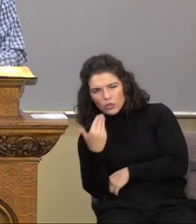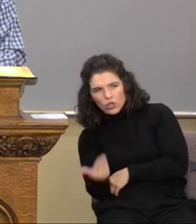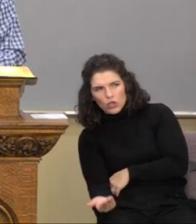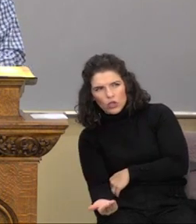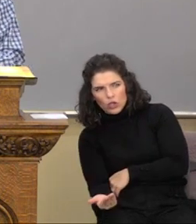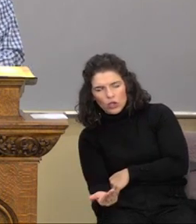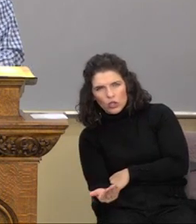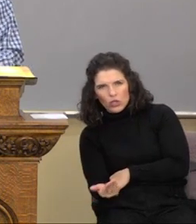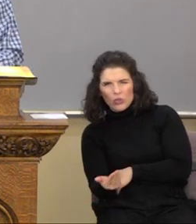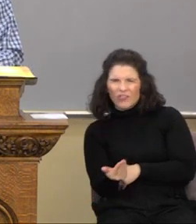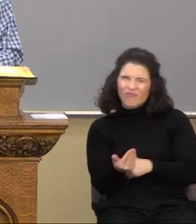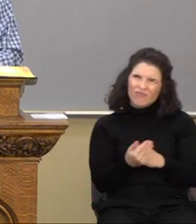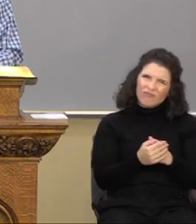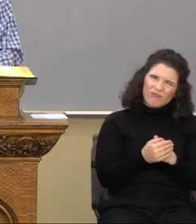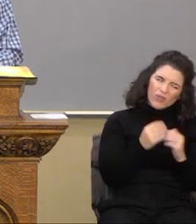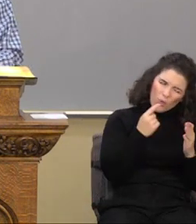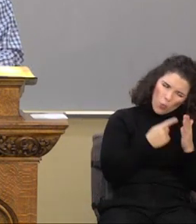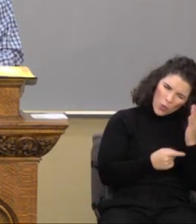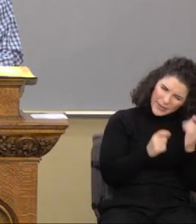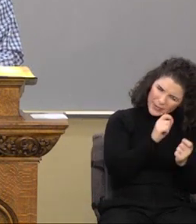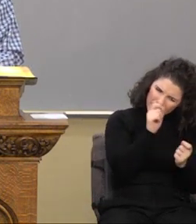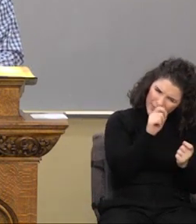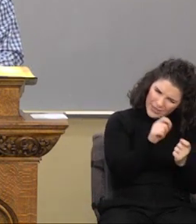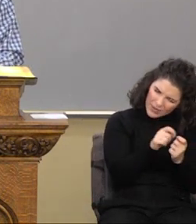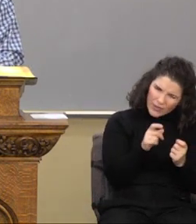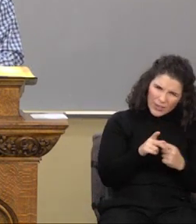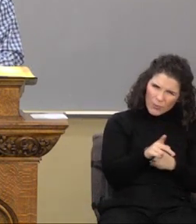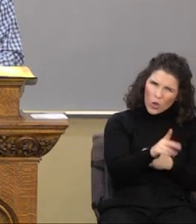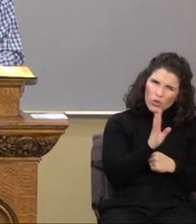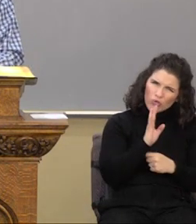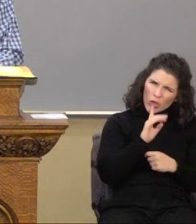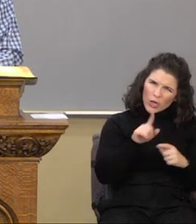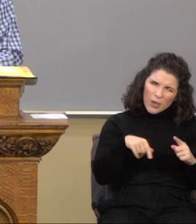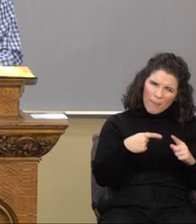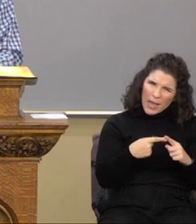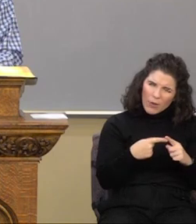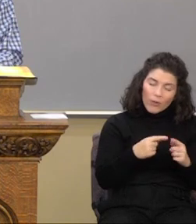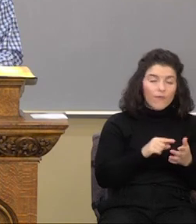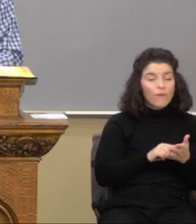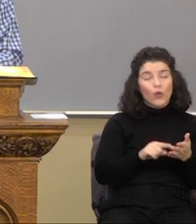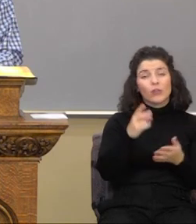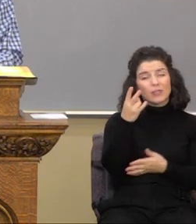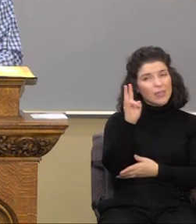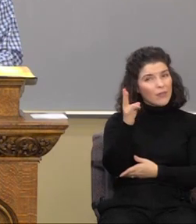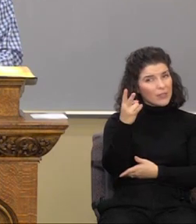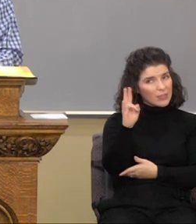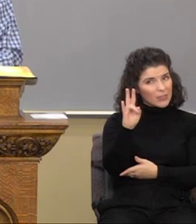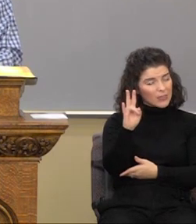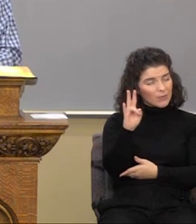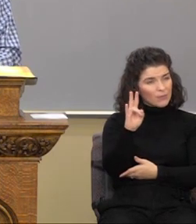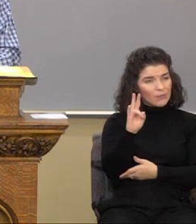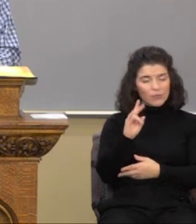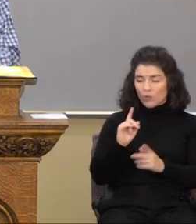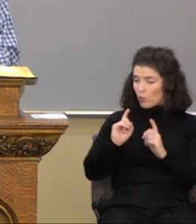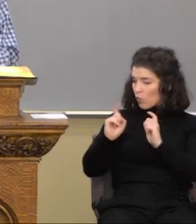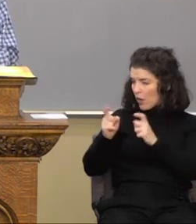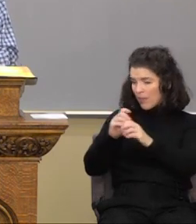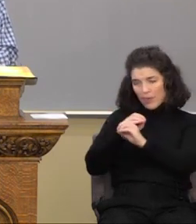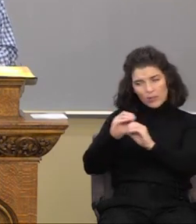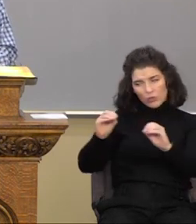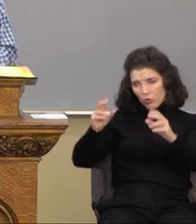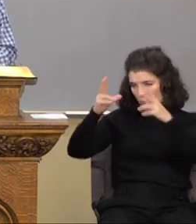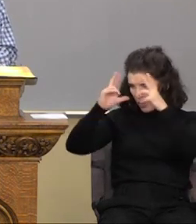again, what specifically is Paul talking about? Drop down to verse 17. Recapence to no man, evil